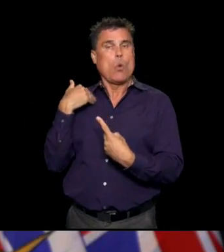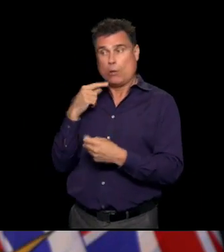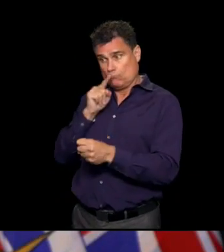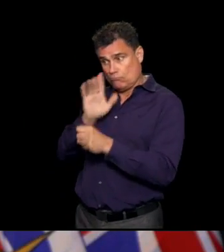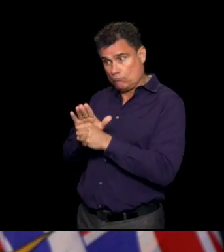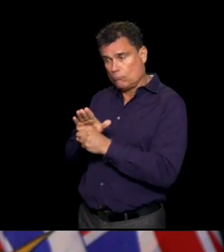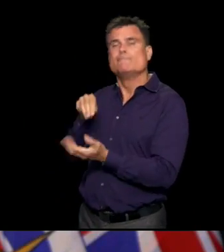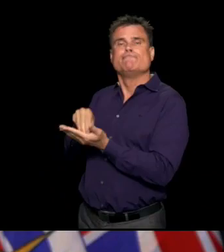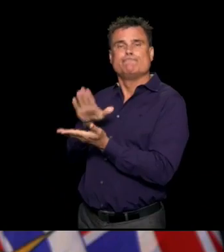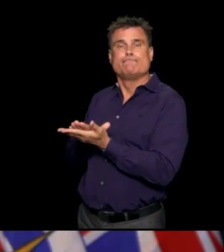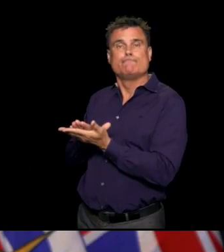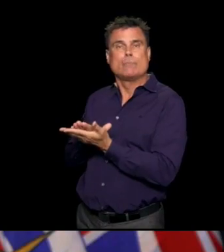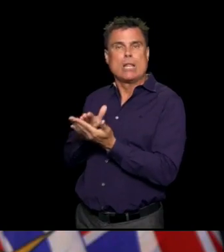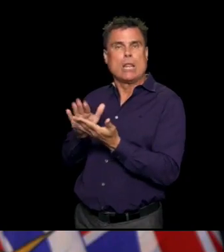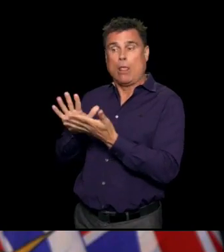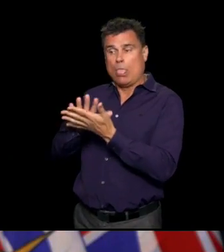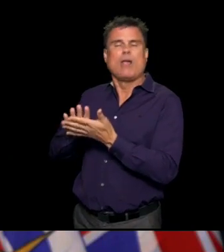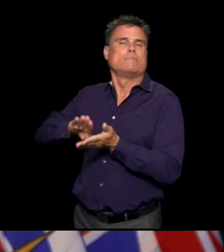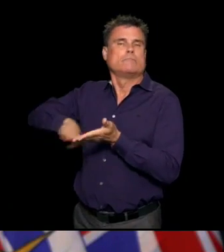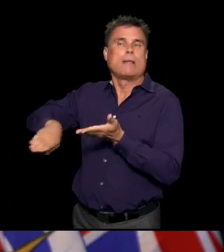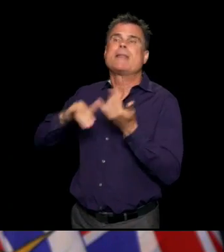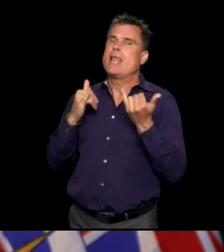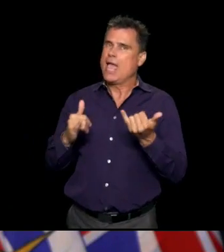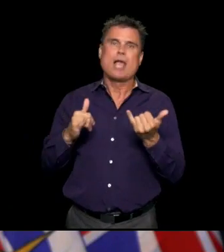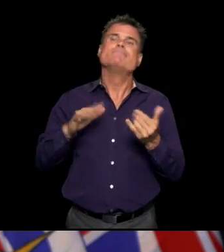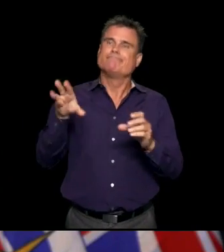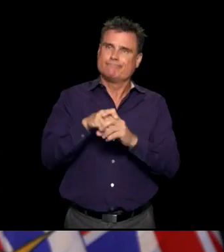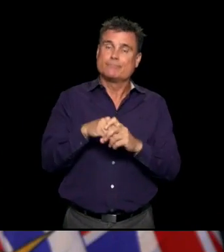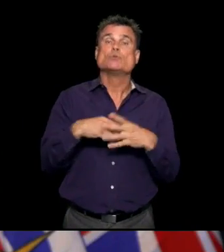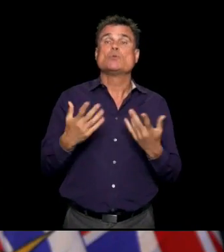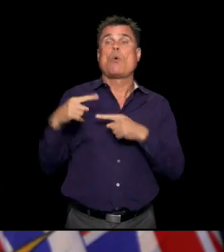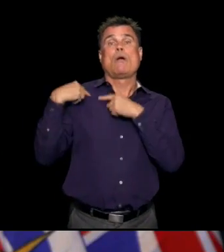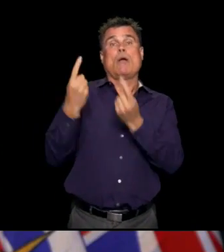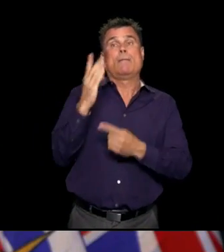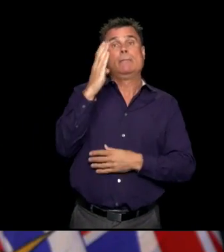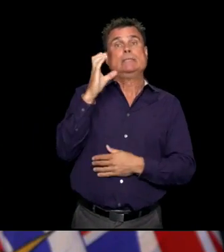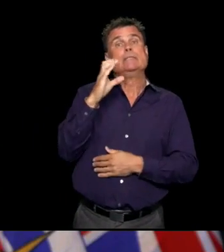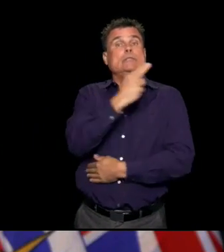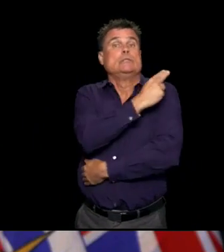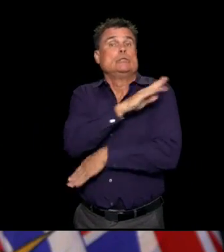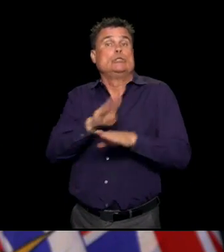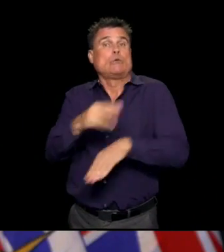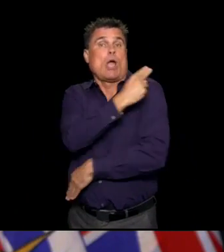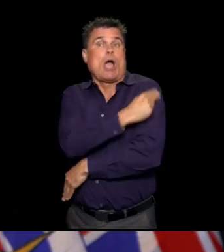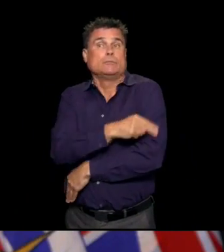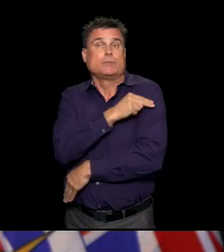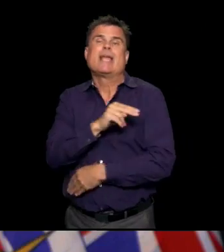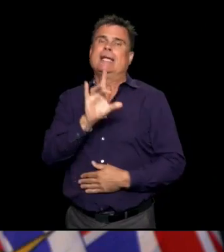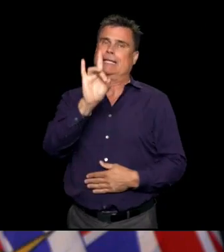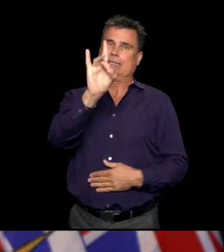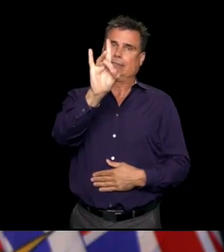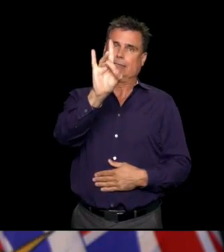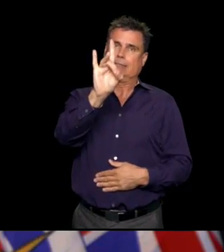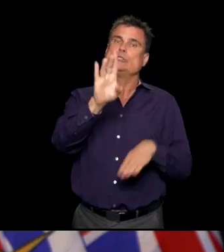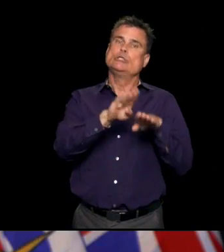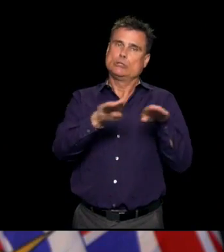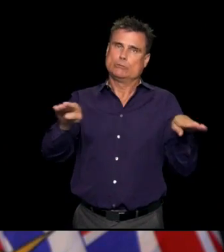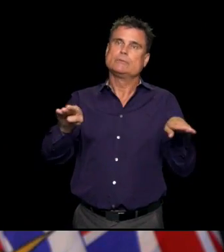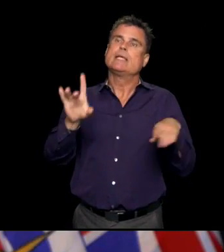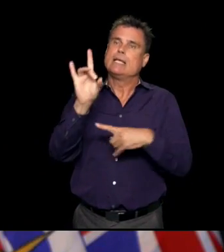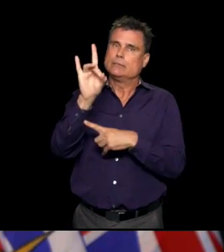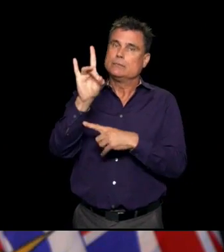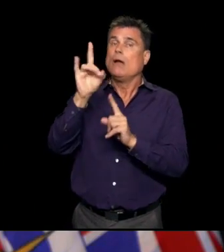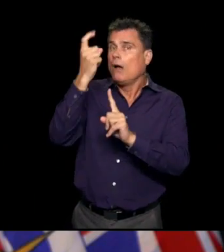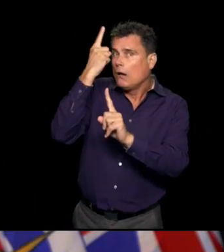not test positive for COVID-19 virus. They did not have antibodies either. And they had no known exposures to COVID-19